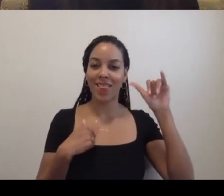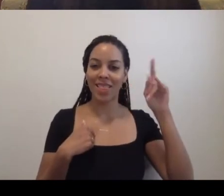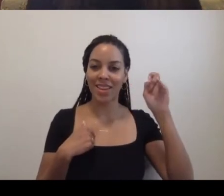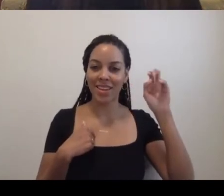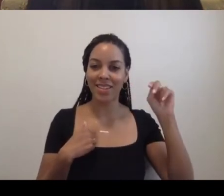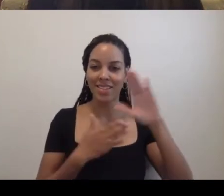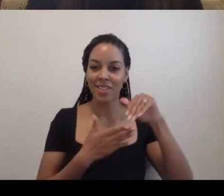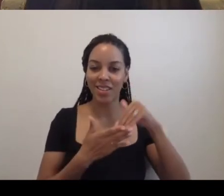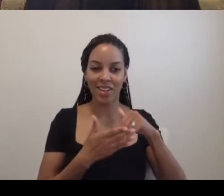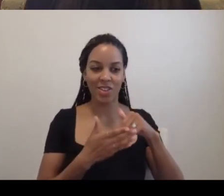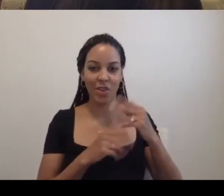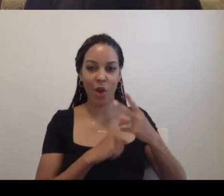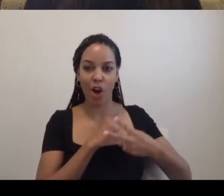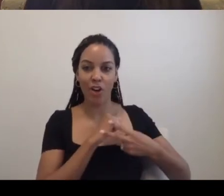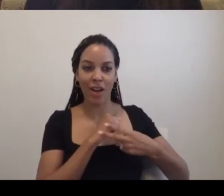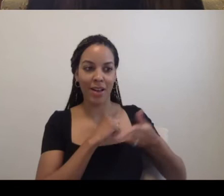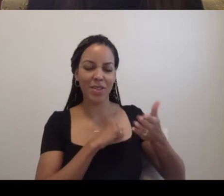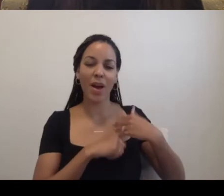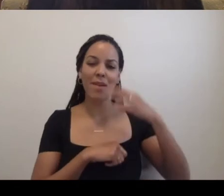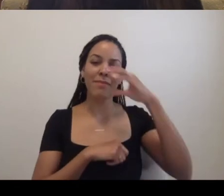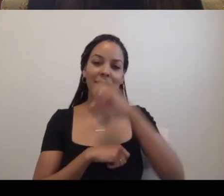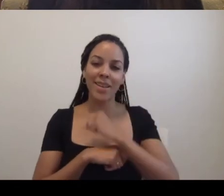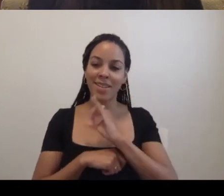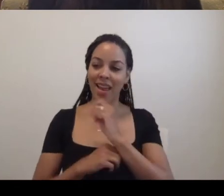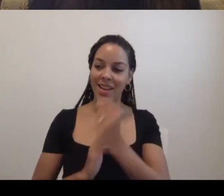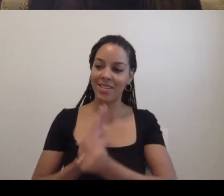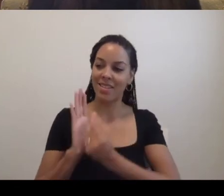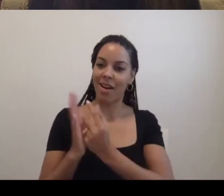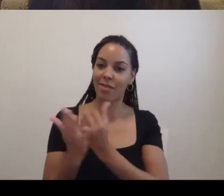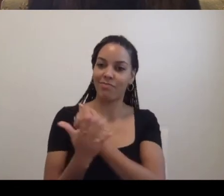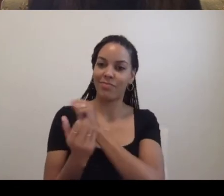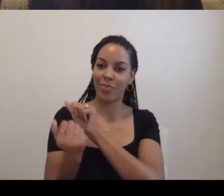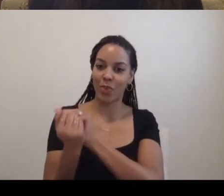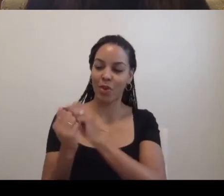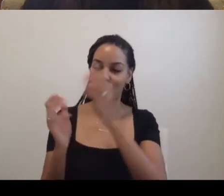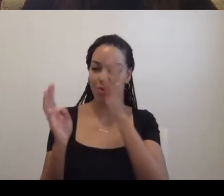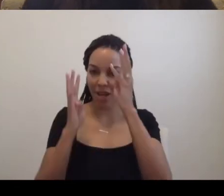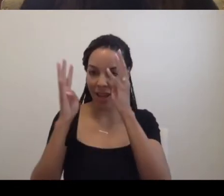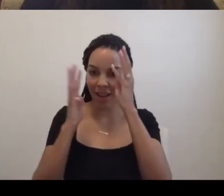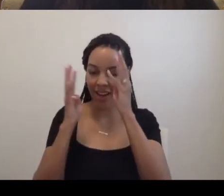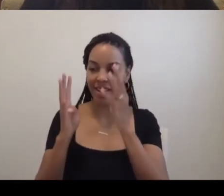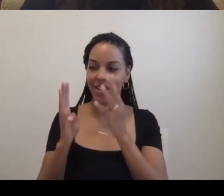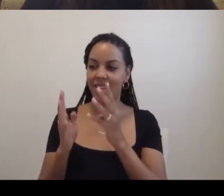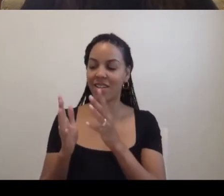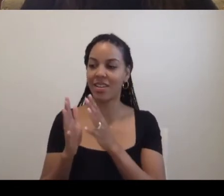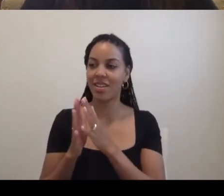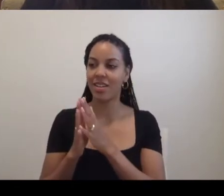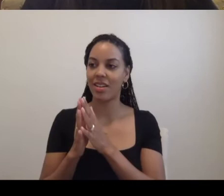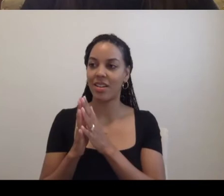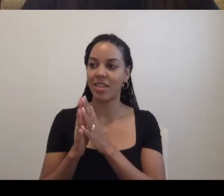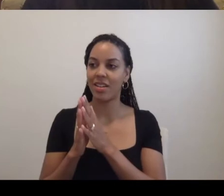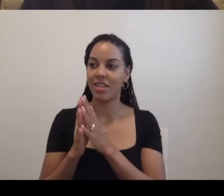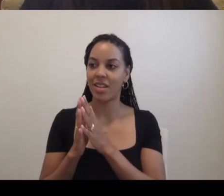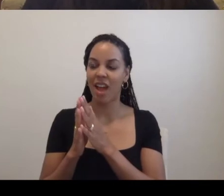miss very much the time of creating that very close